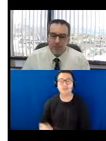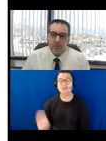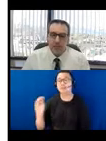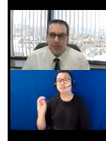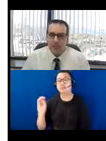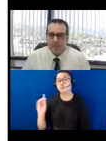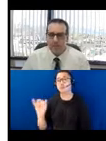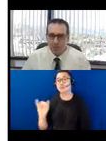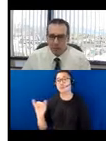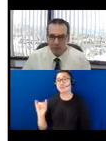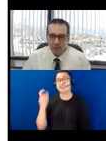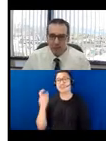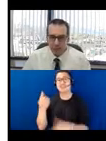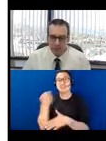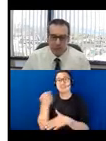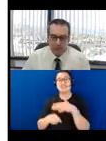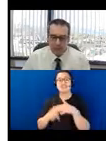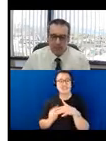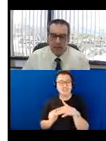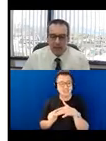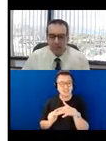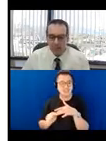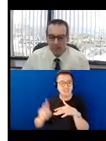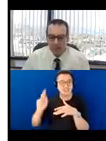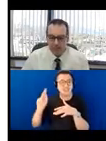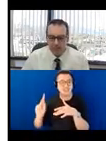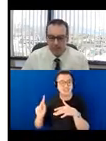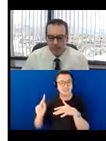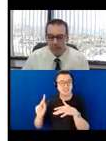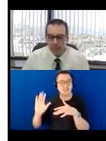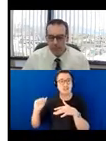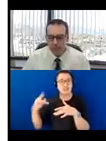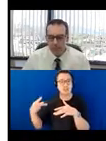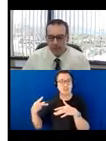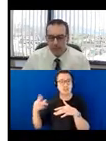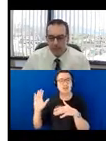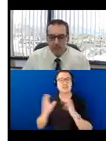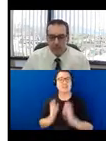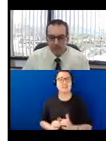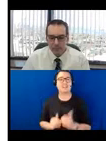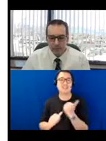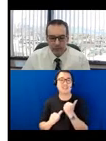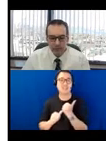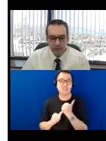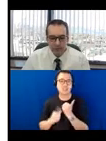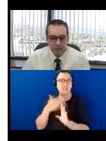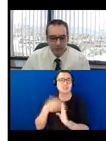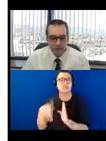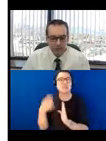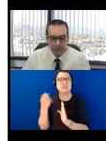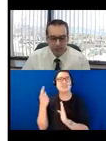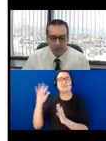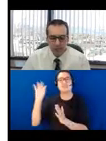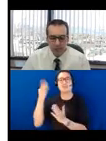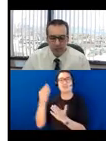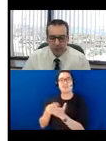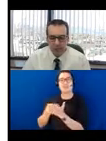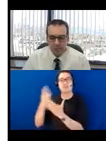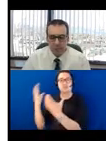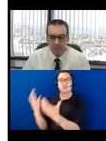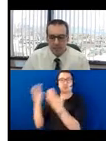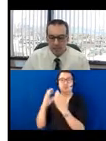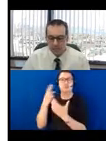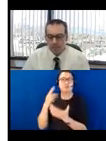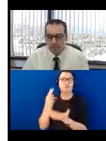houses the client assistance program also known as CAP, C-A-P, which is a federal grant through rehabilitation services,